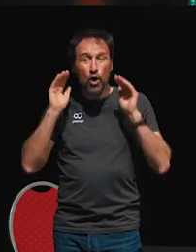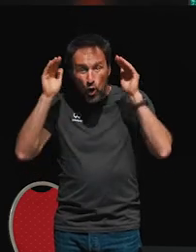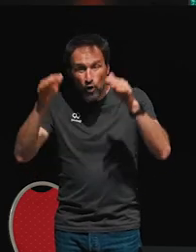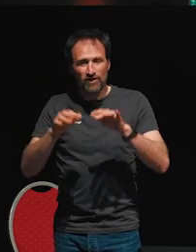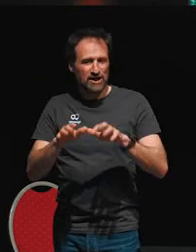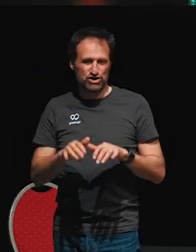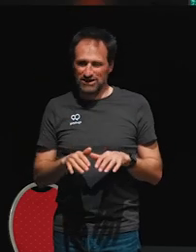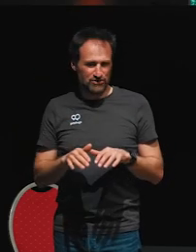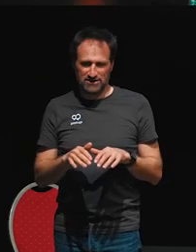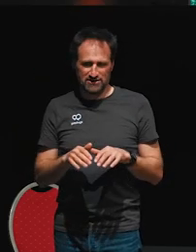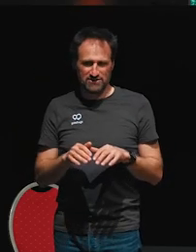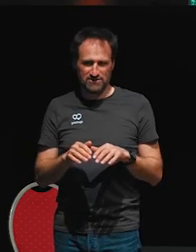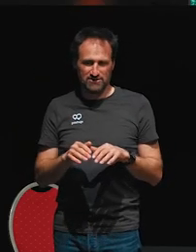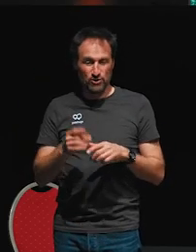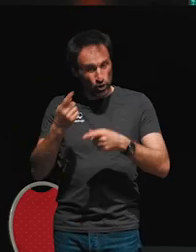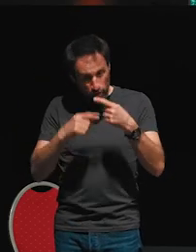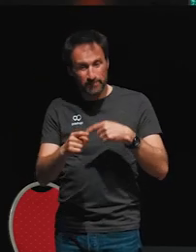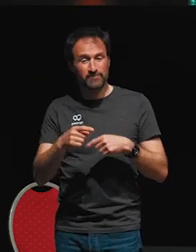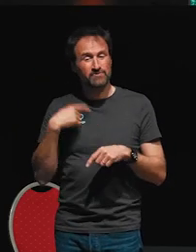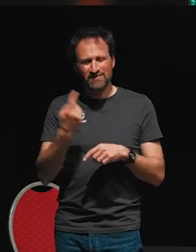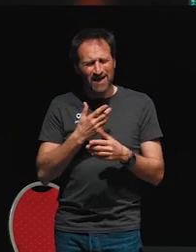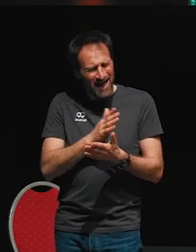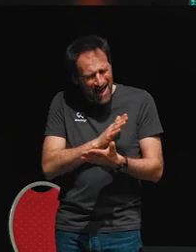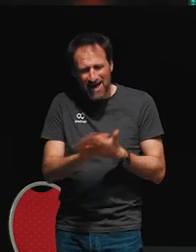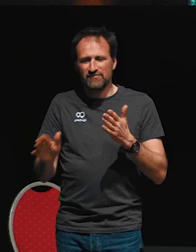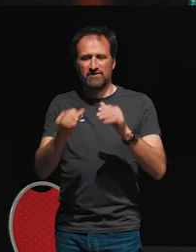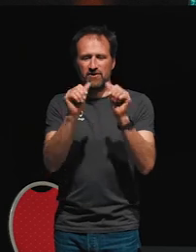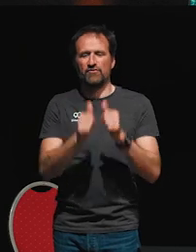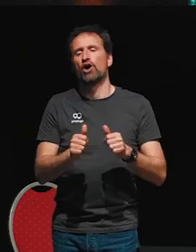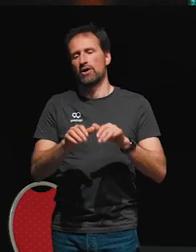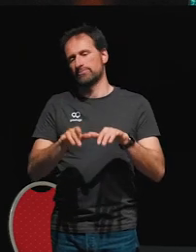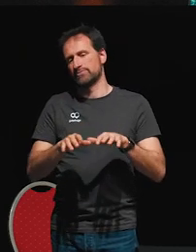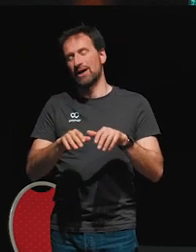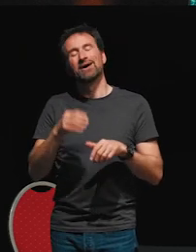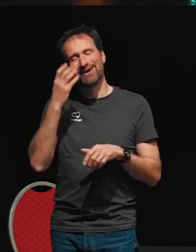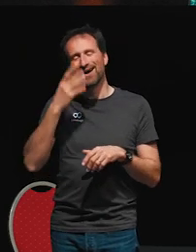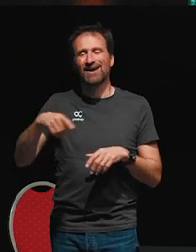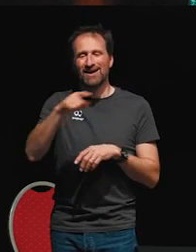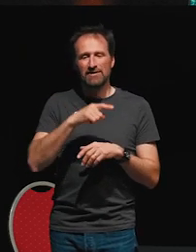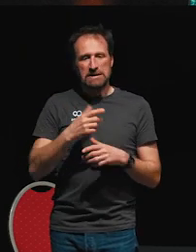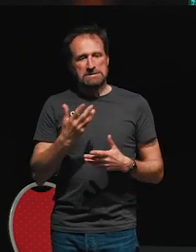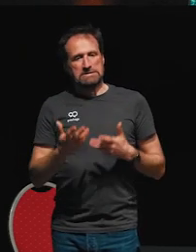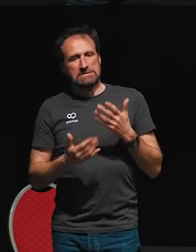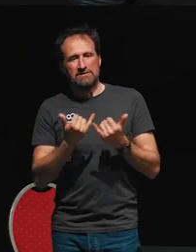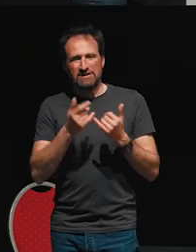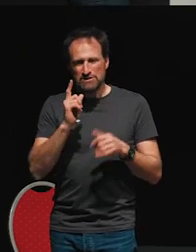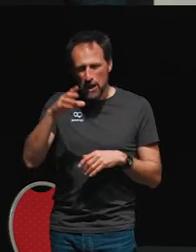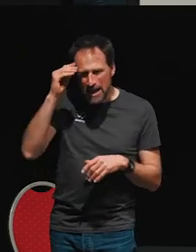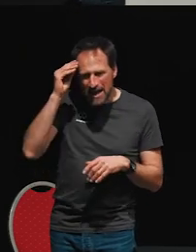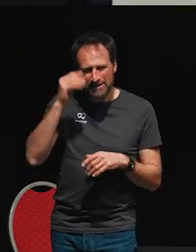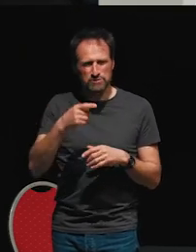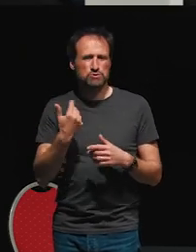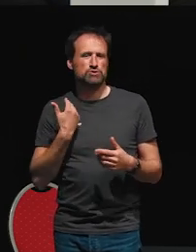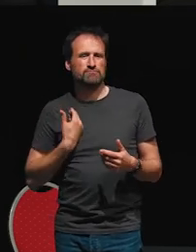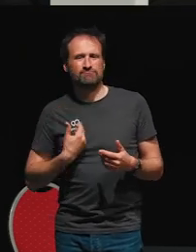worthwhile to get into this paradigm and get over the initial hurdle that comes with learning it and learning RxJS.